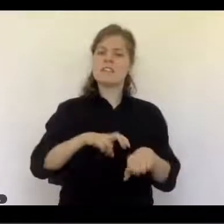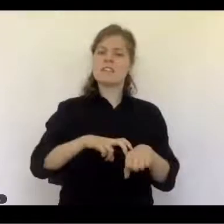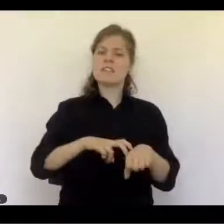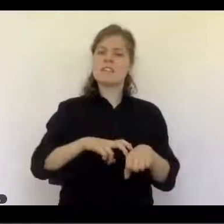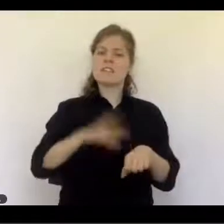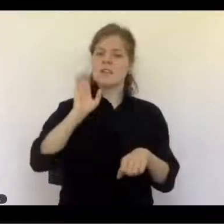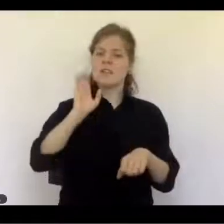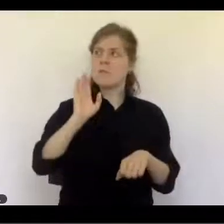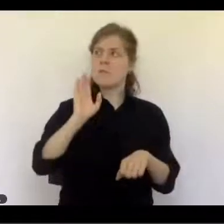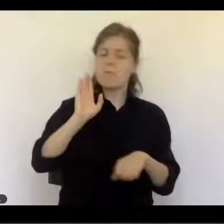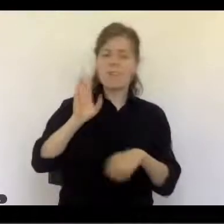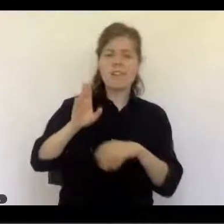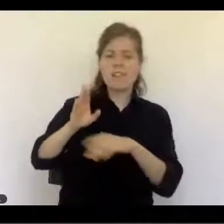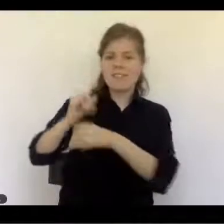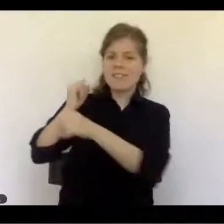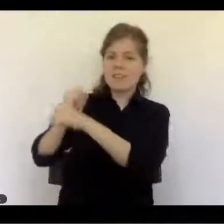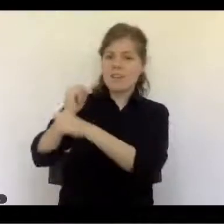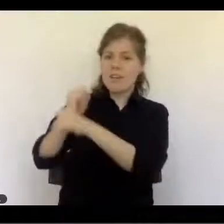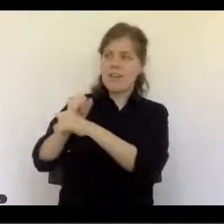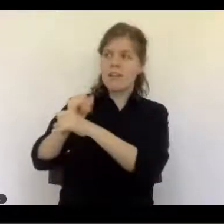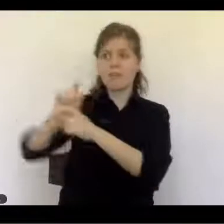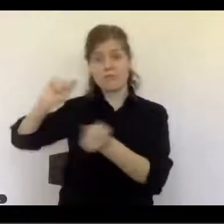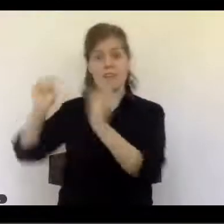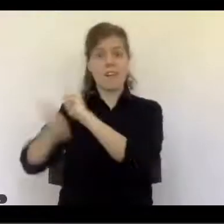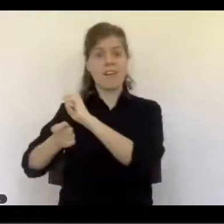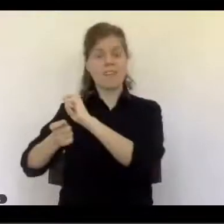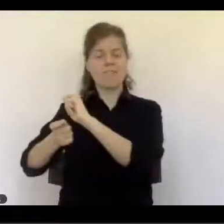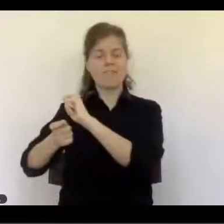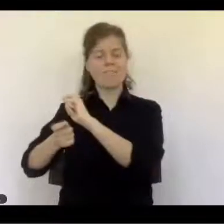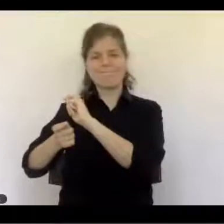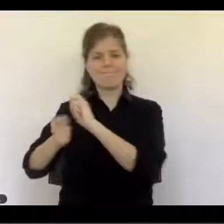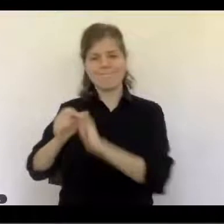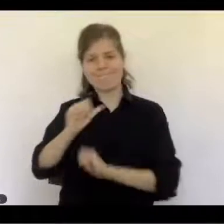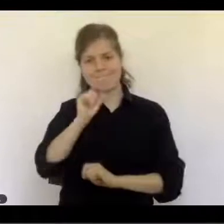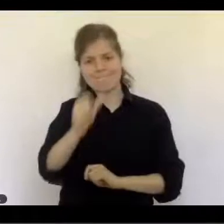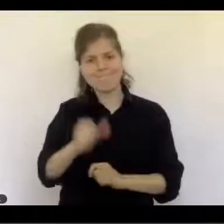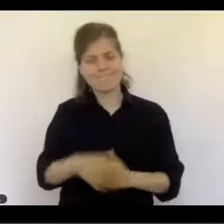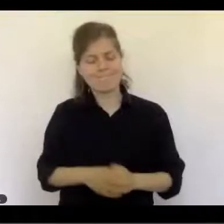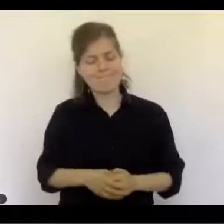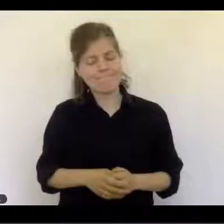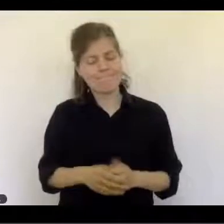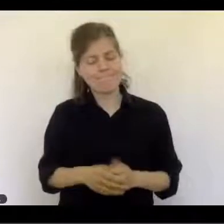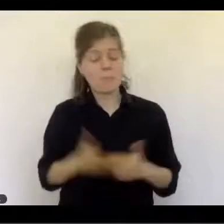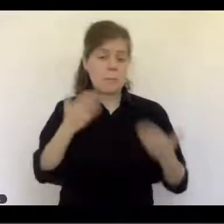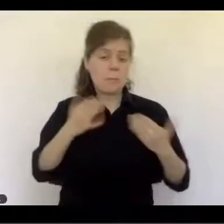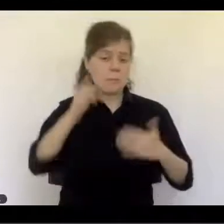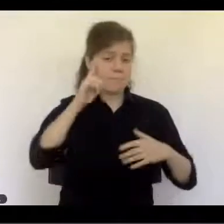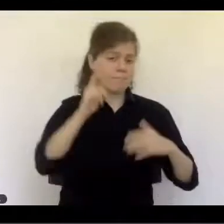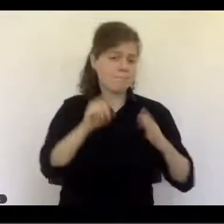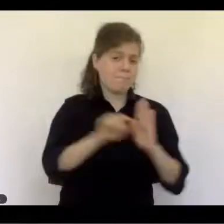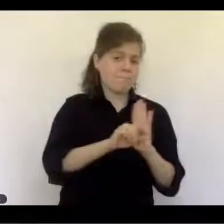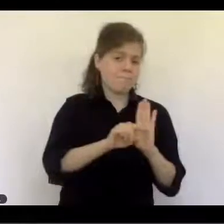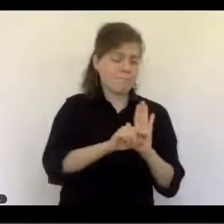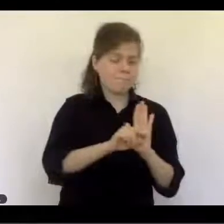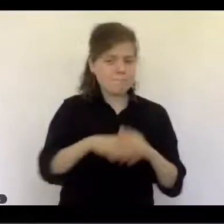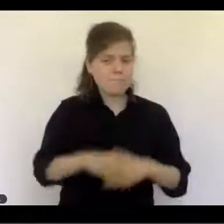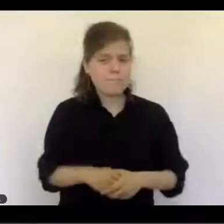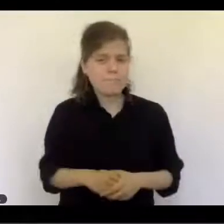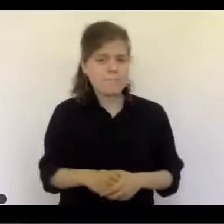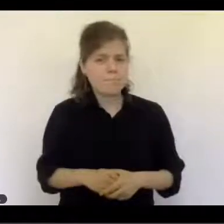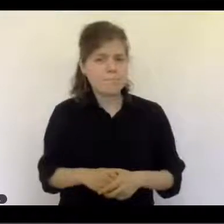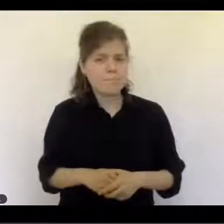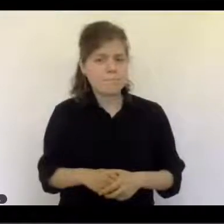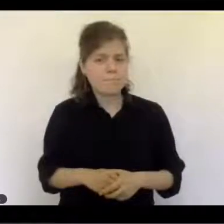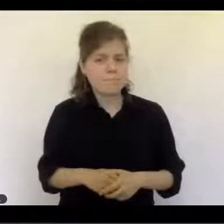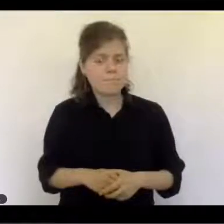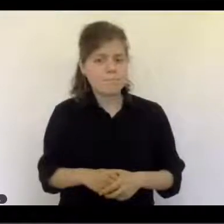There's, there is that opportunity, but that is going to be a grant plan that's going